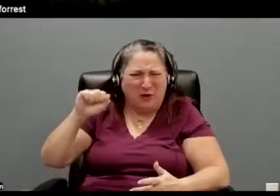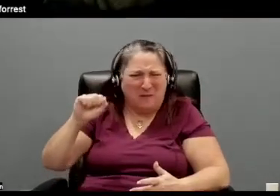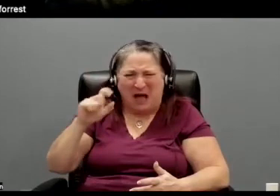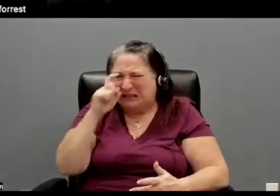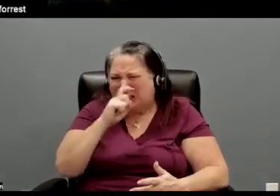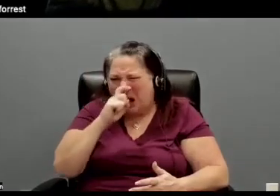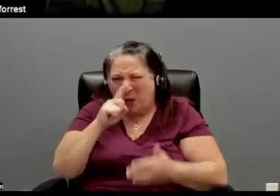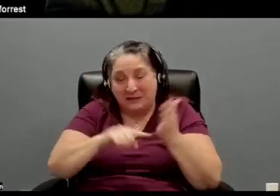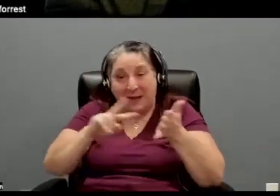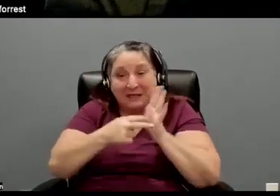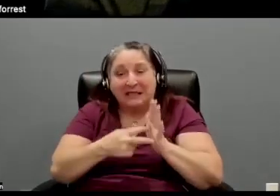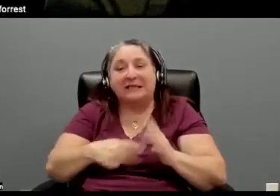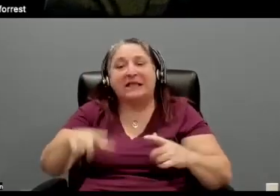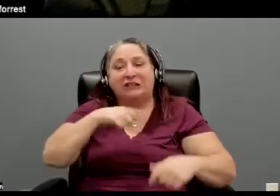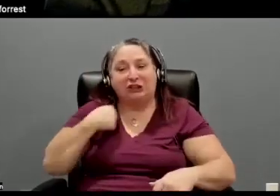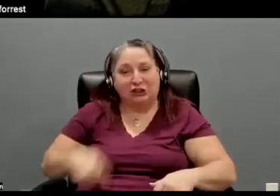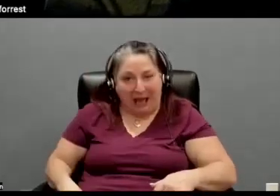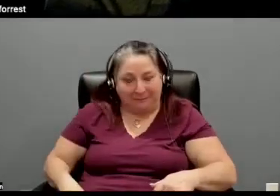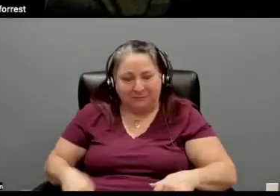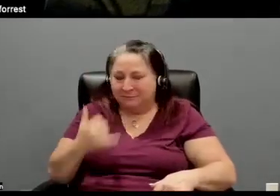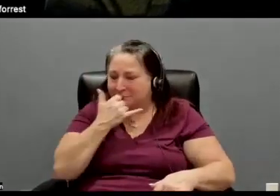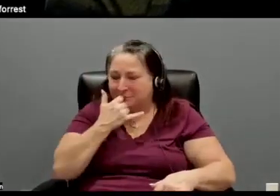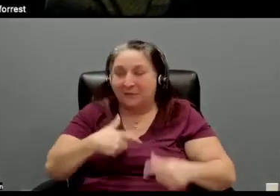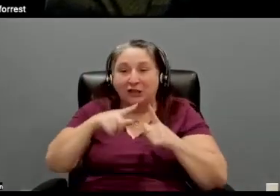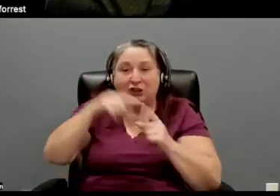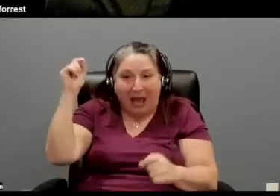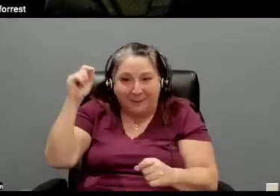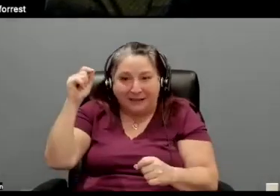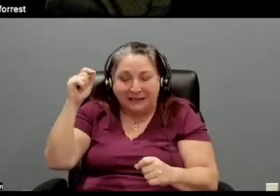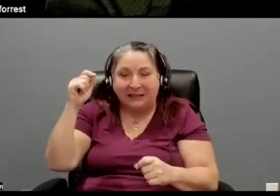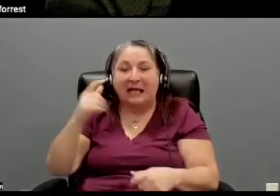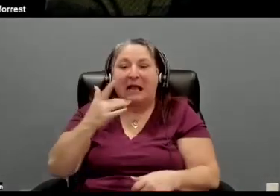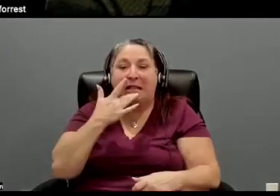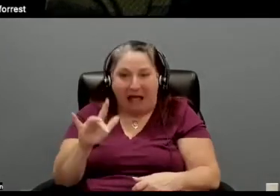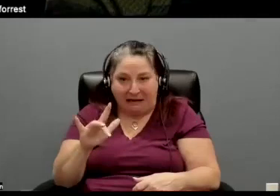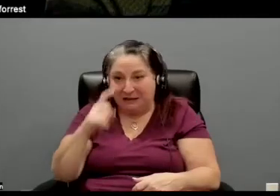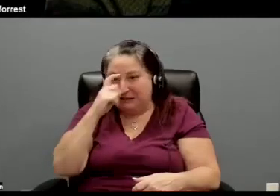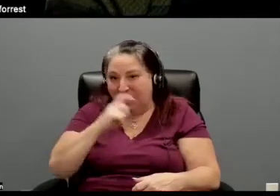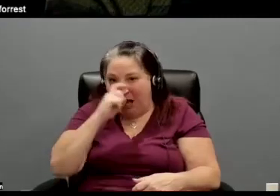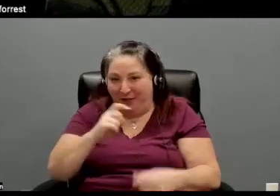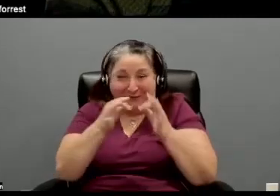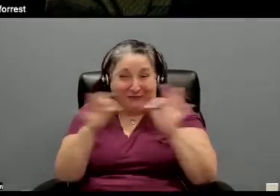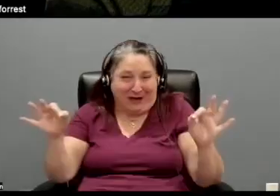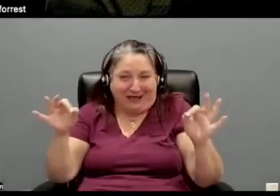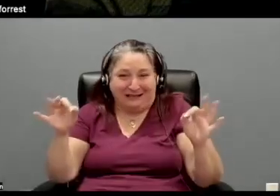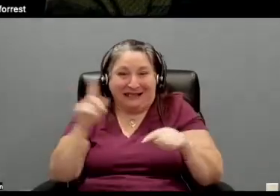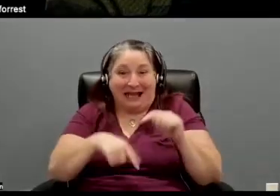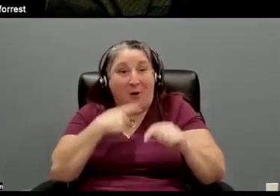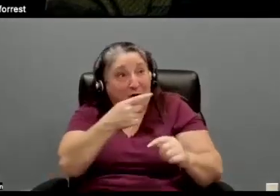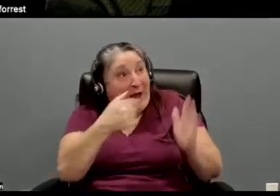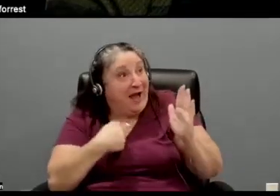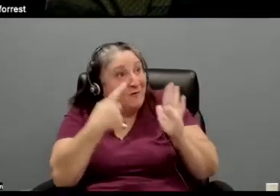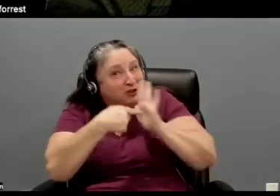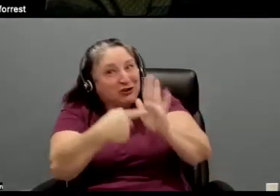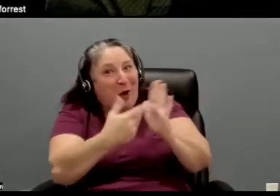it's a Japanese luck doll. And I'm not going to try to say the Japanese phrase that goes along with it, but essentially what happened. Oh, you have it. Oh, you